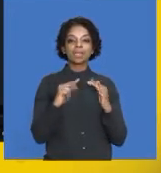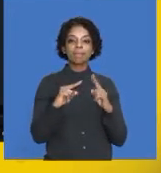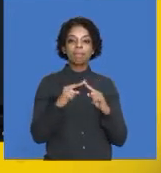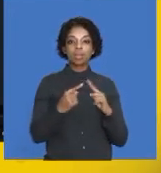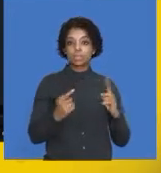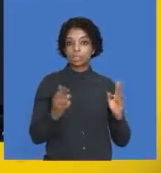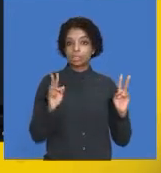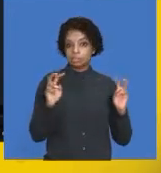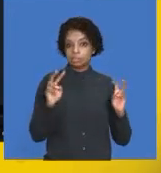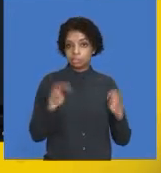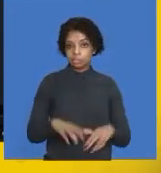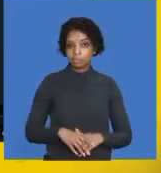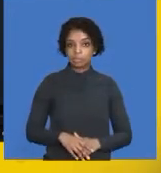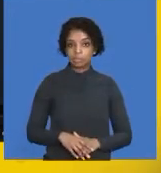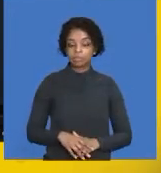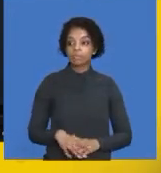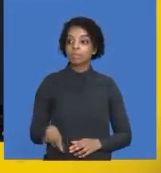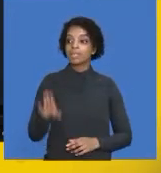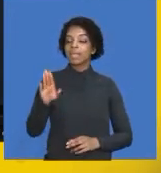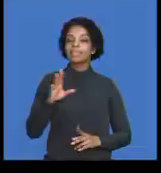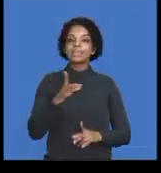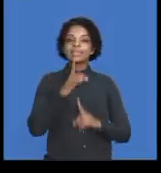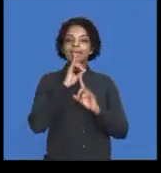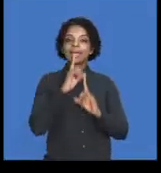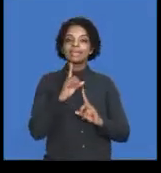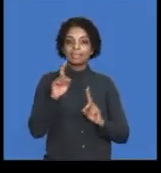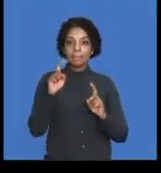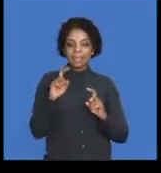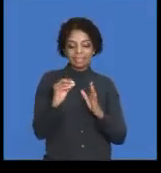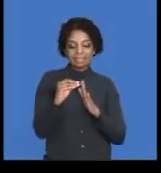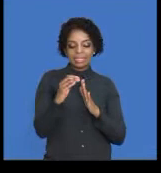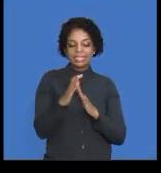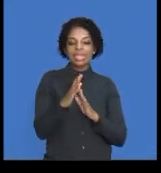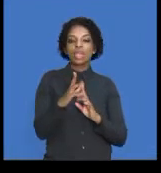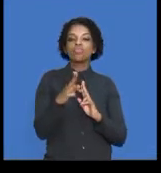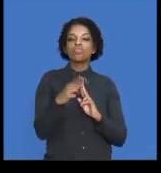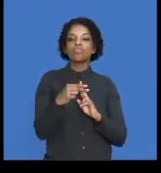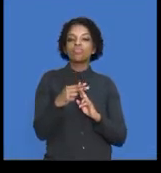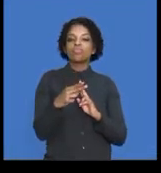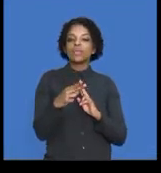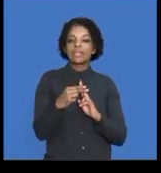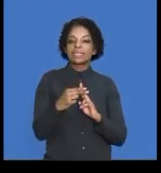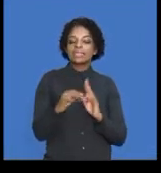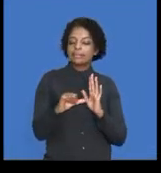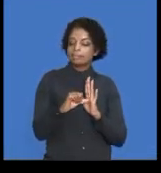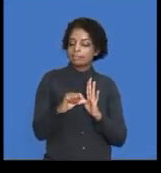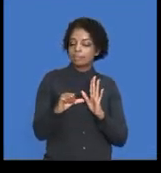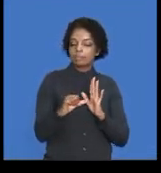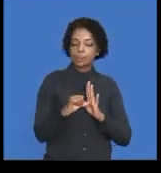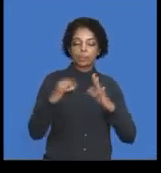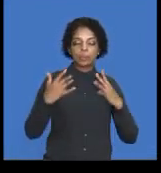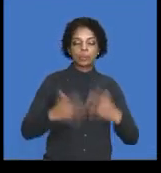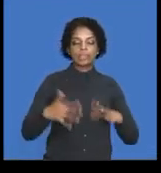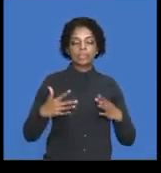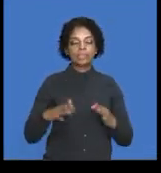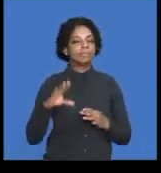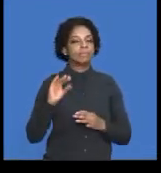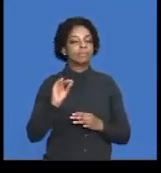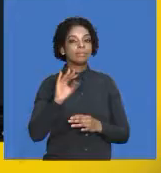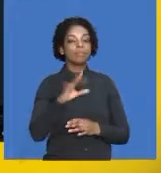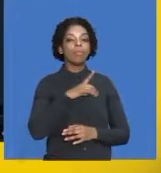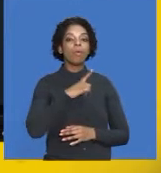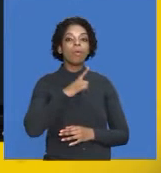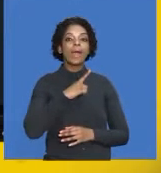must appear in units. Very important. Because the break-even point is the number of